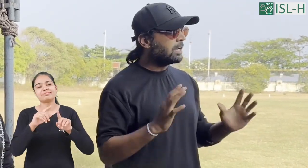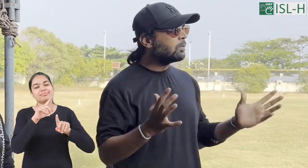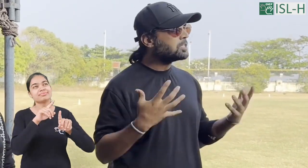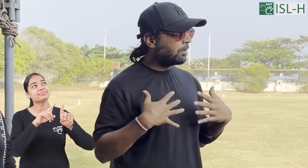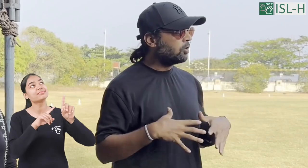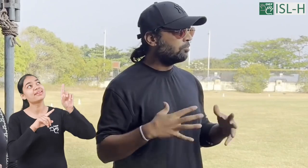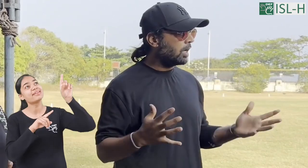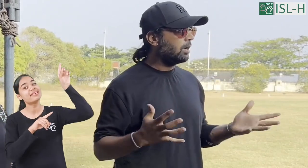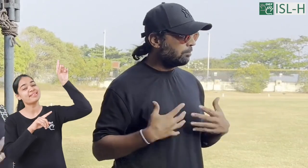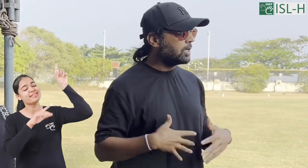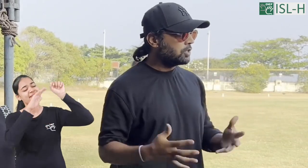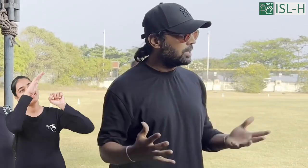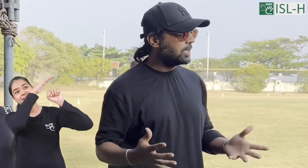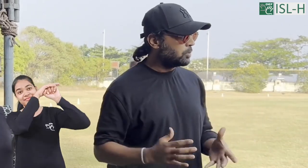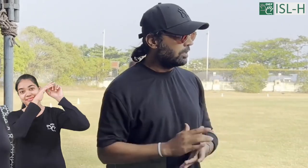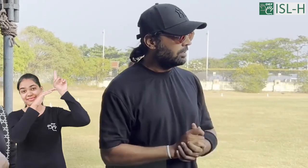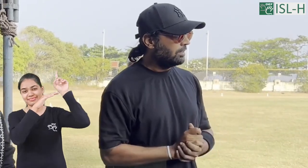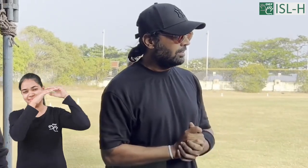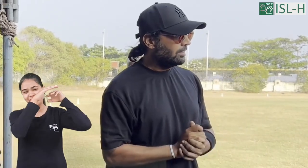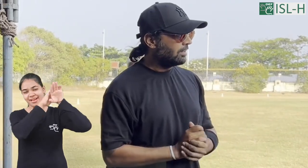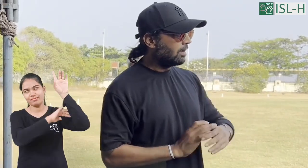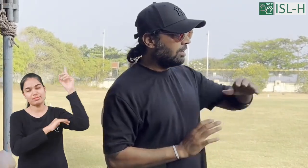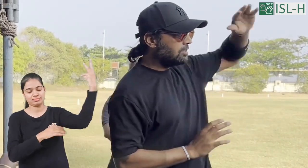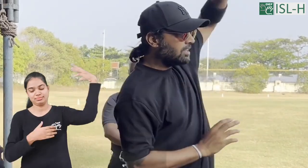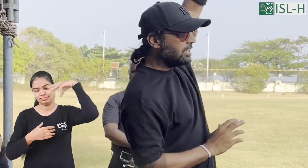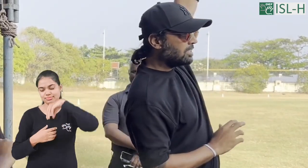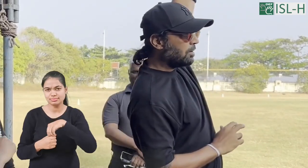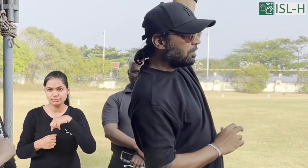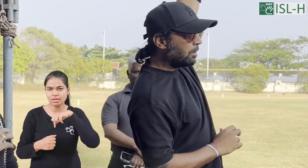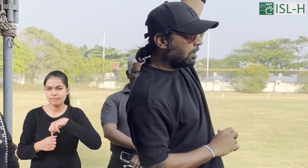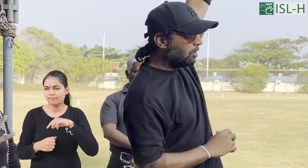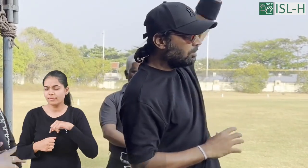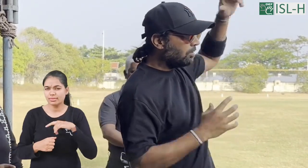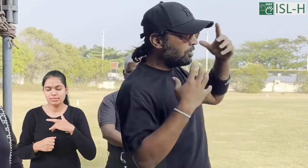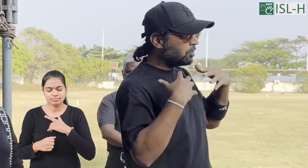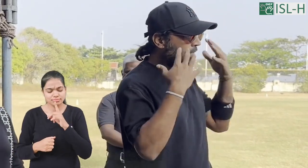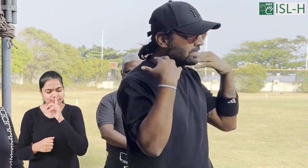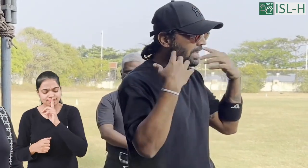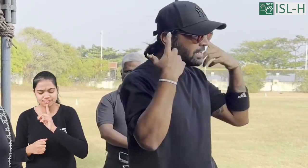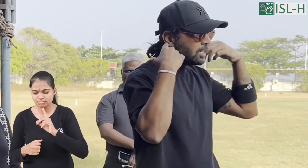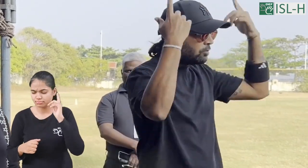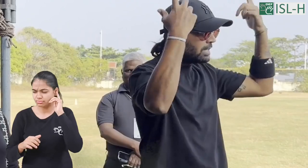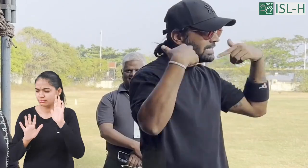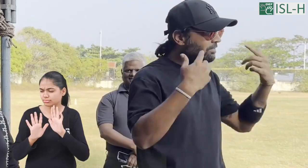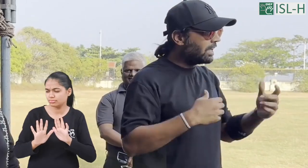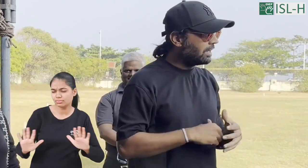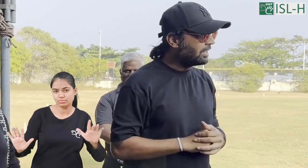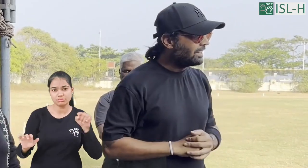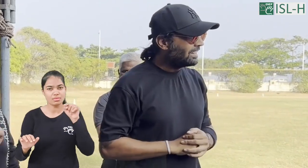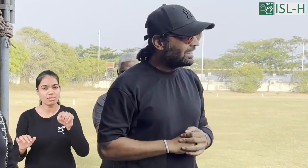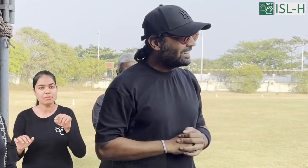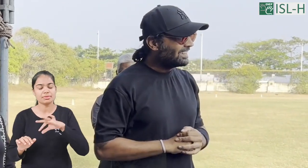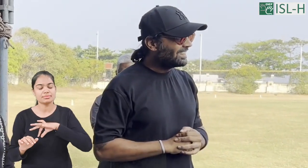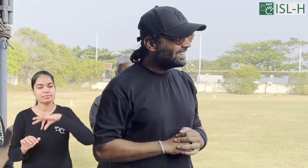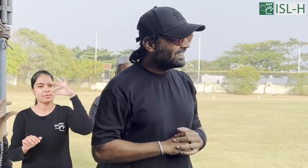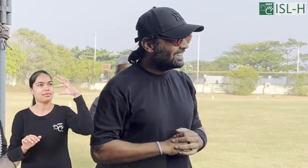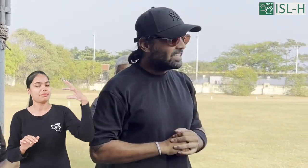So sign language is part of my journey as well. There are higher signs coming from above, we should be silent enough to receive that